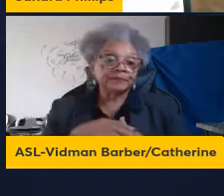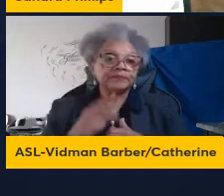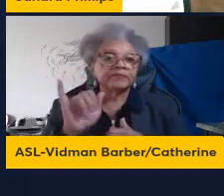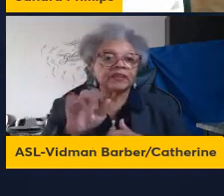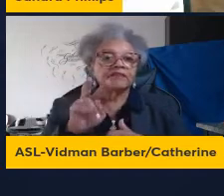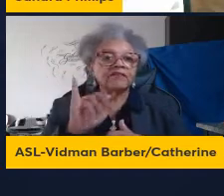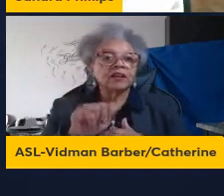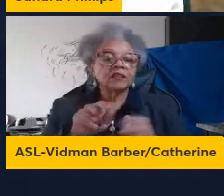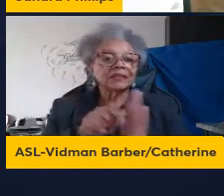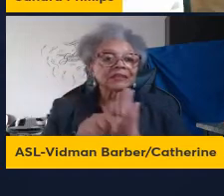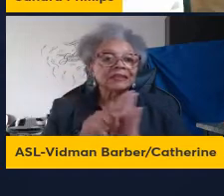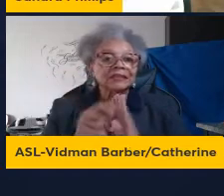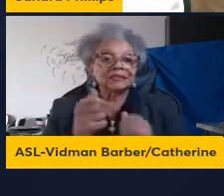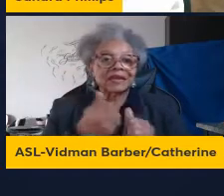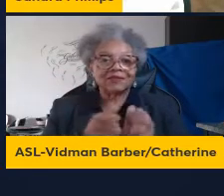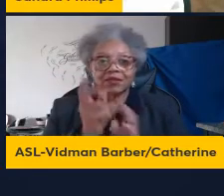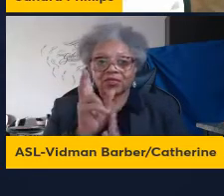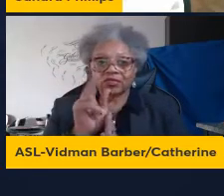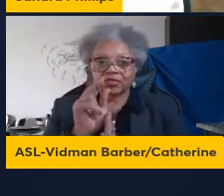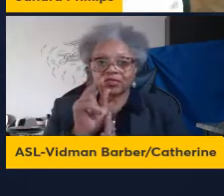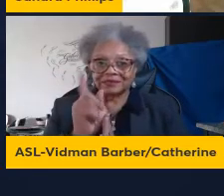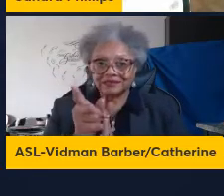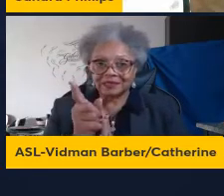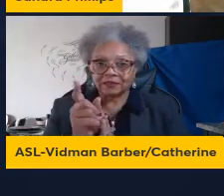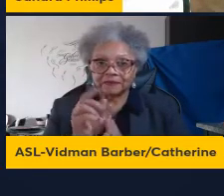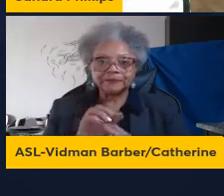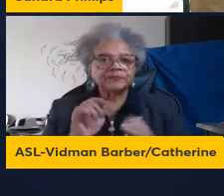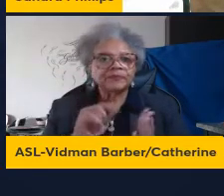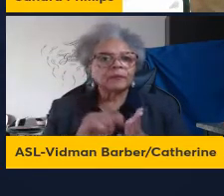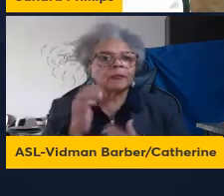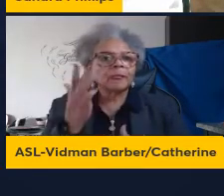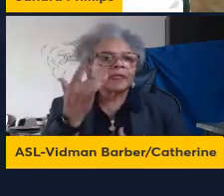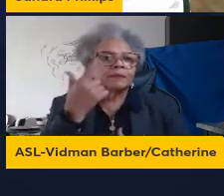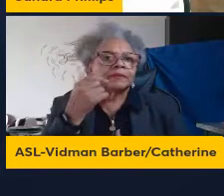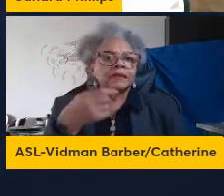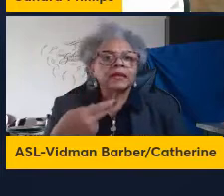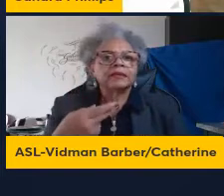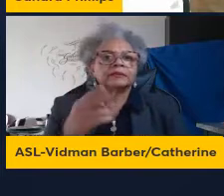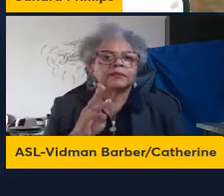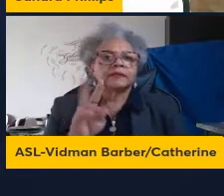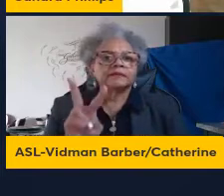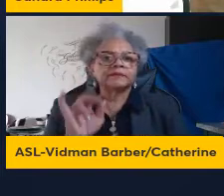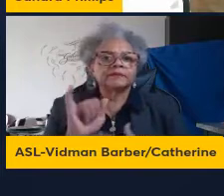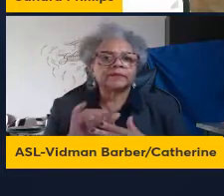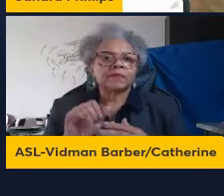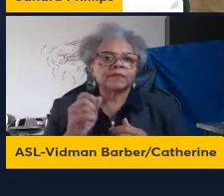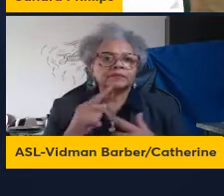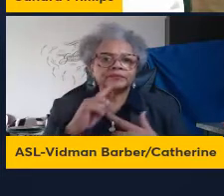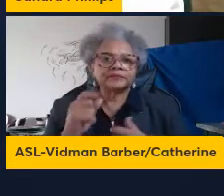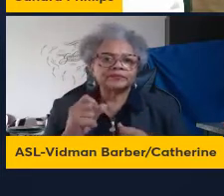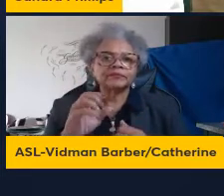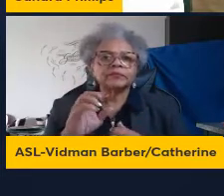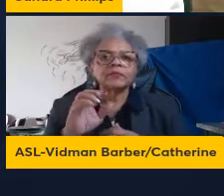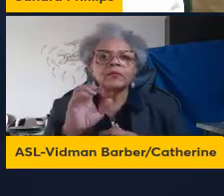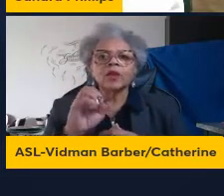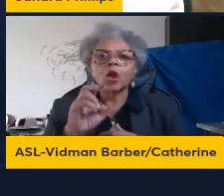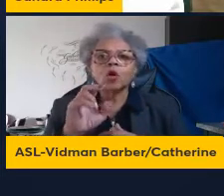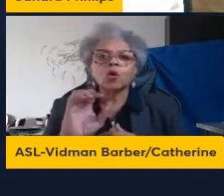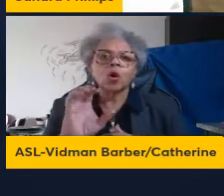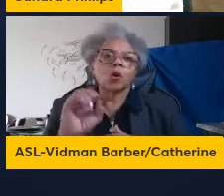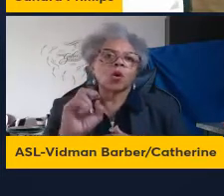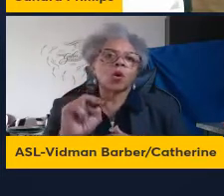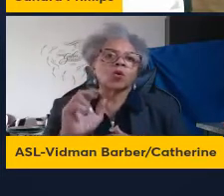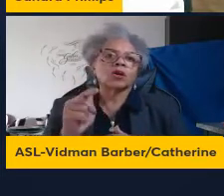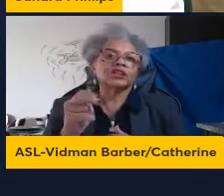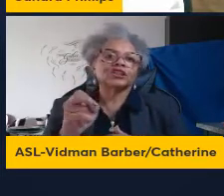kills every 30 seconds. And this is because HPV is a potent oncogenic virus. It is, in fact, the second most